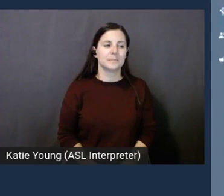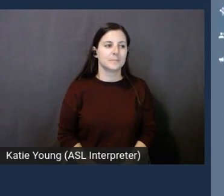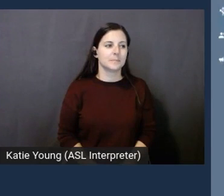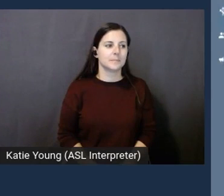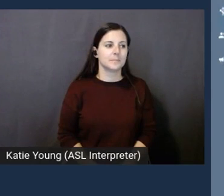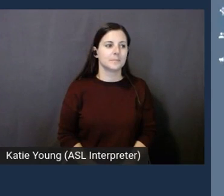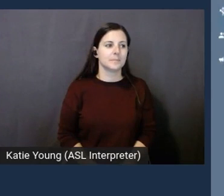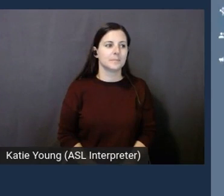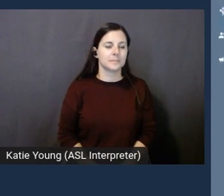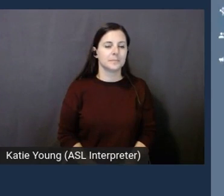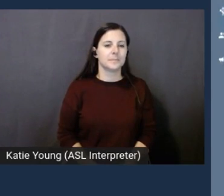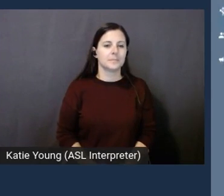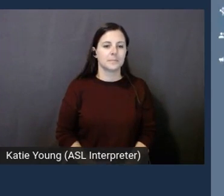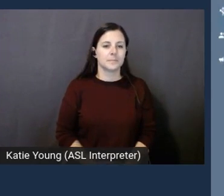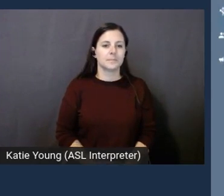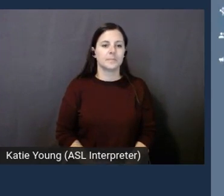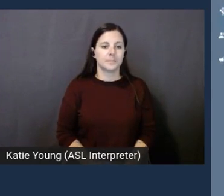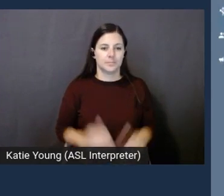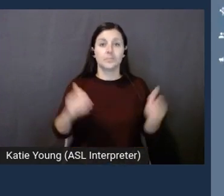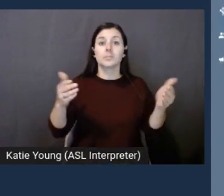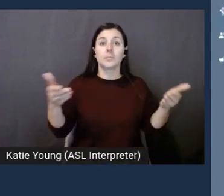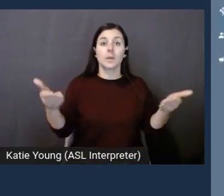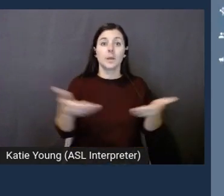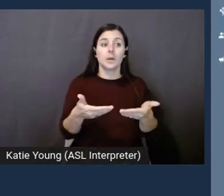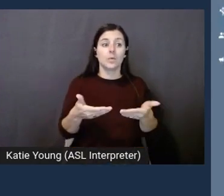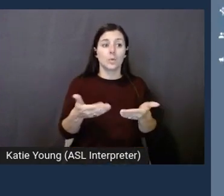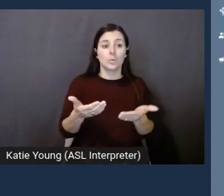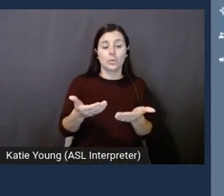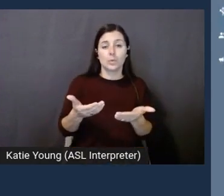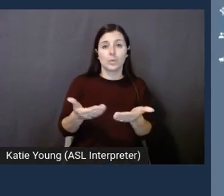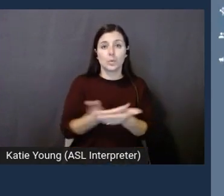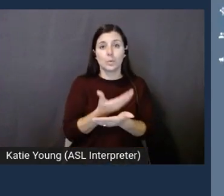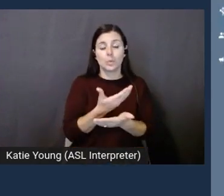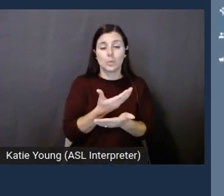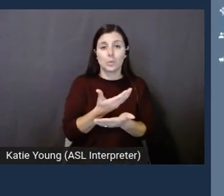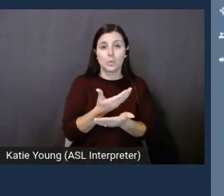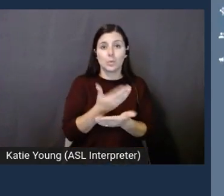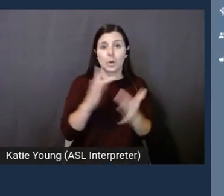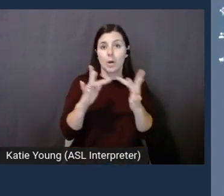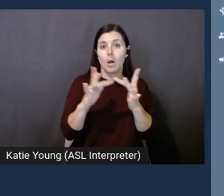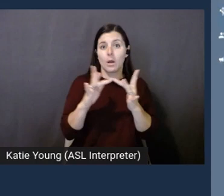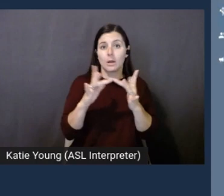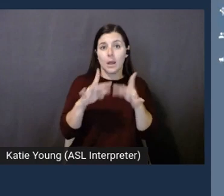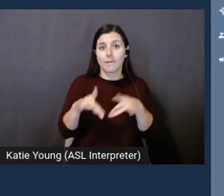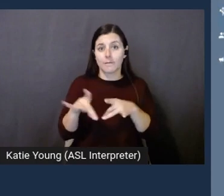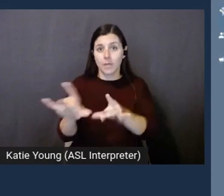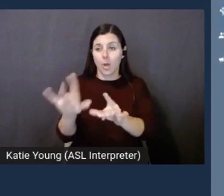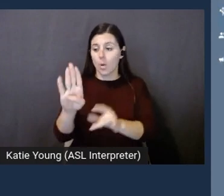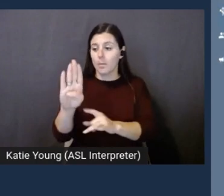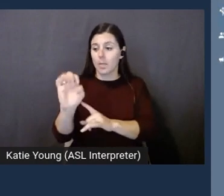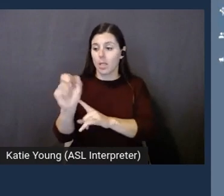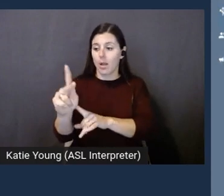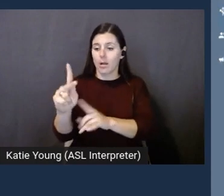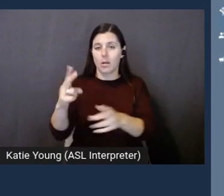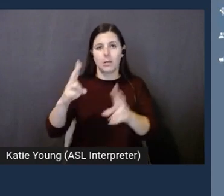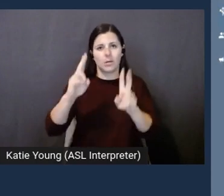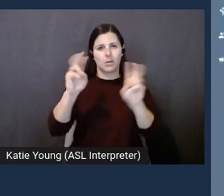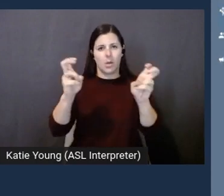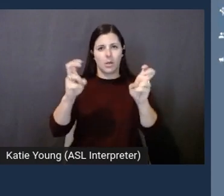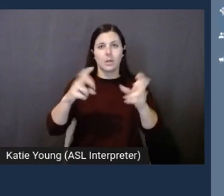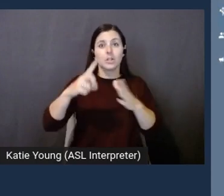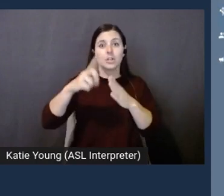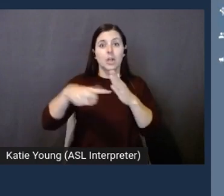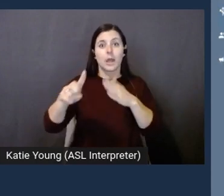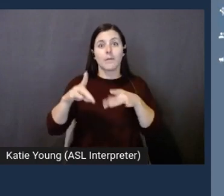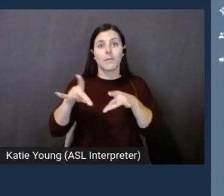We have introduced this new contact flow block called check call progress analysis.